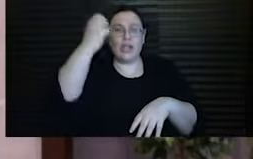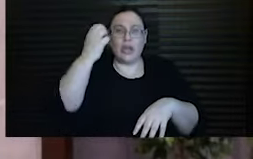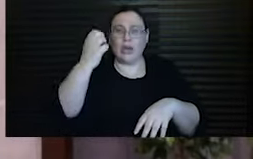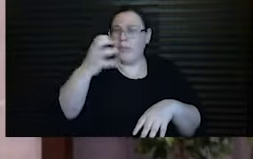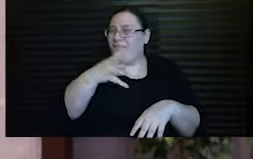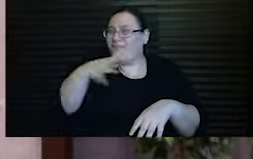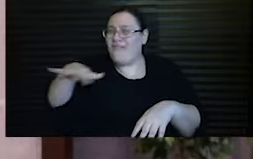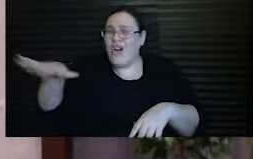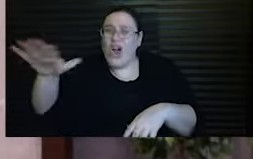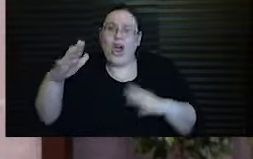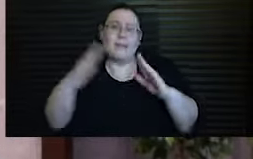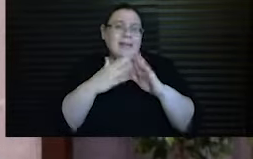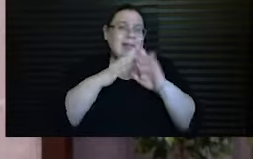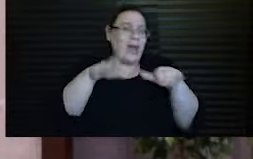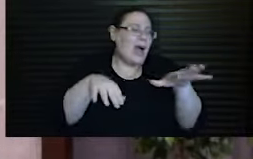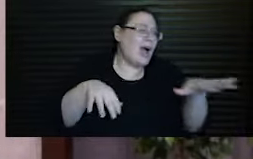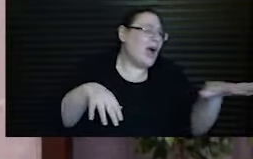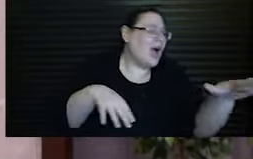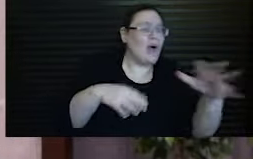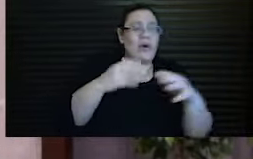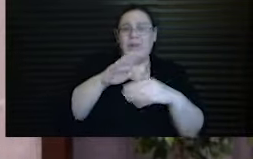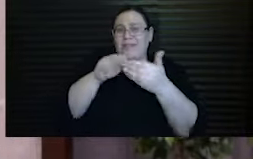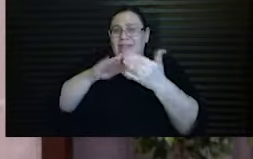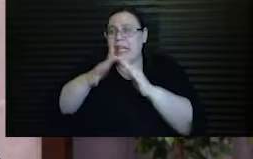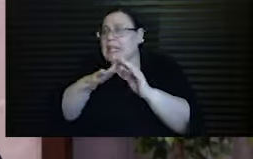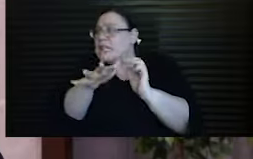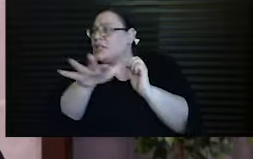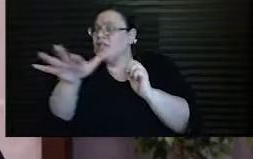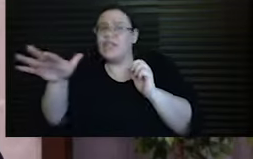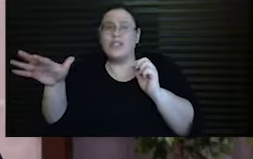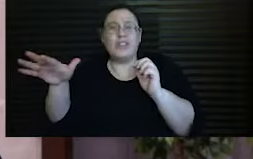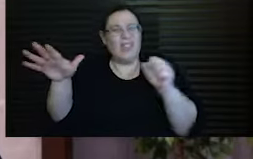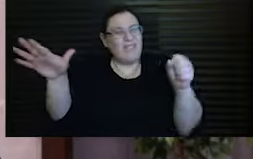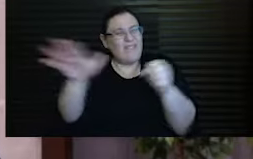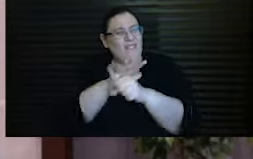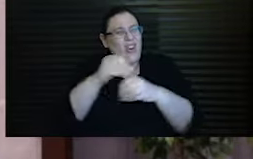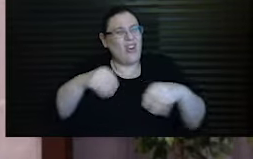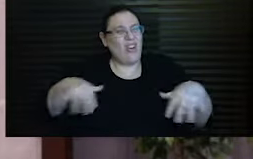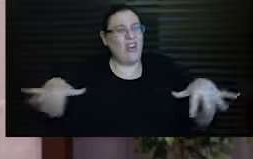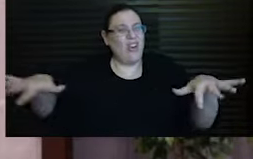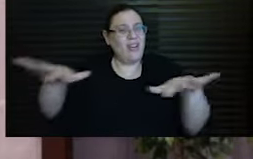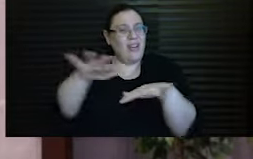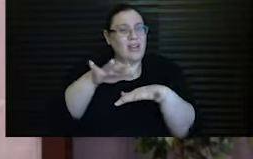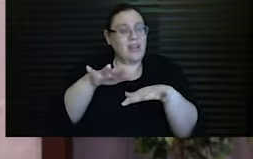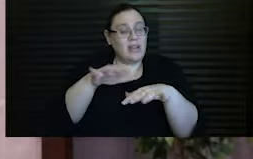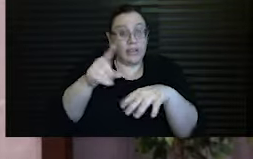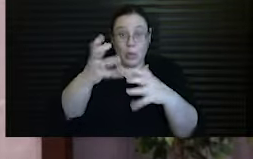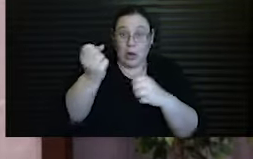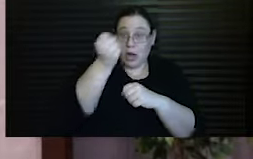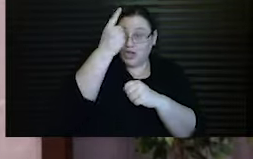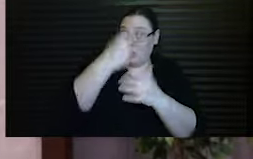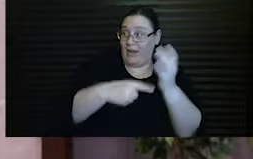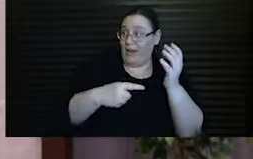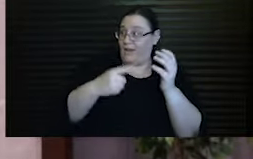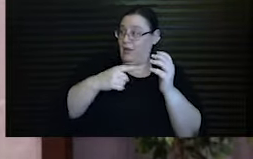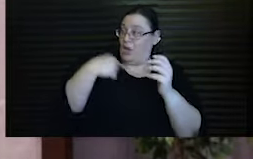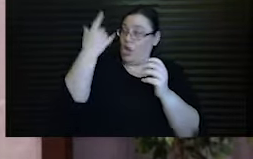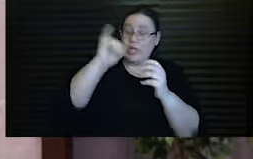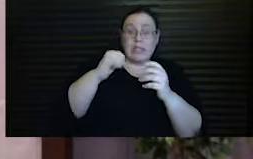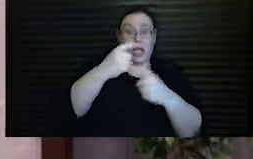every farm and townhouse in nearly every single village across a continent. You want to understand Jewish trauma?